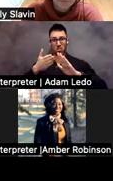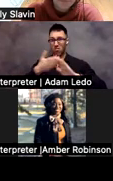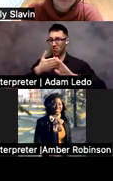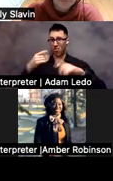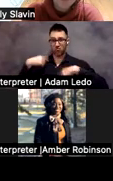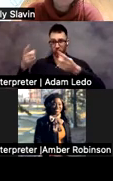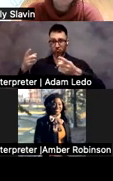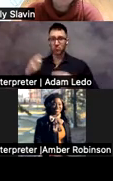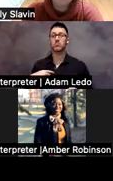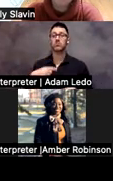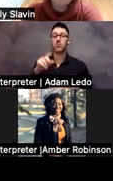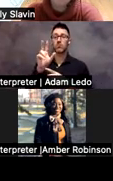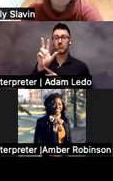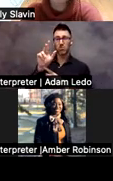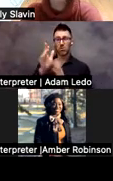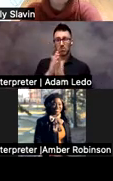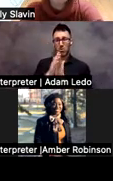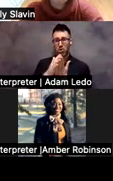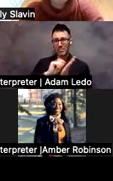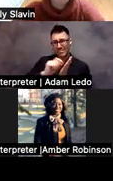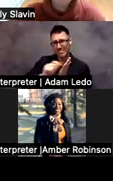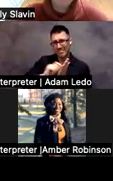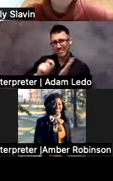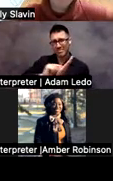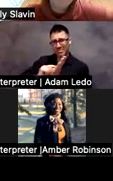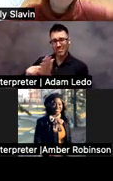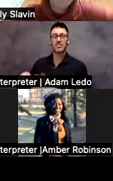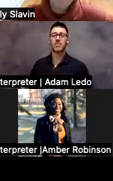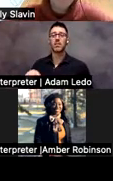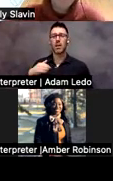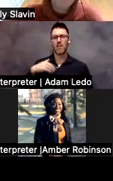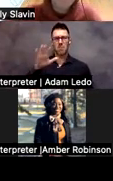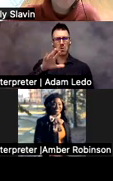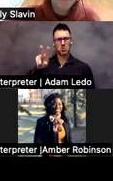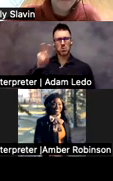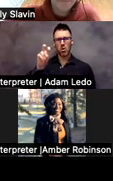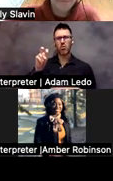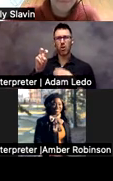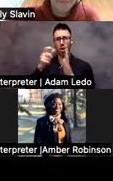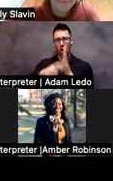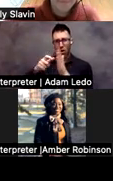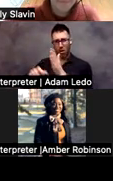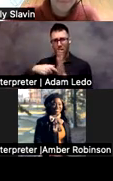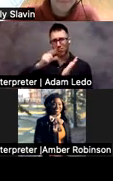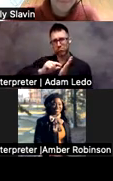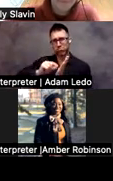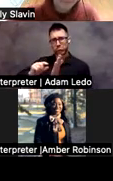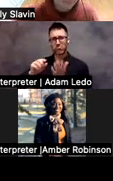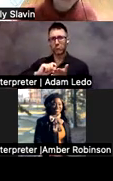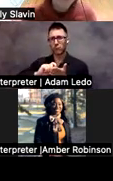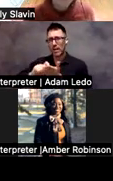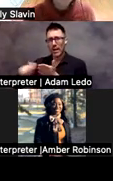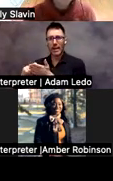23 books, and I have 200-something peer-reviewed articles. And I've been working with the Charged